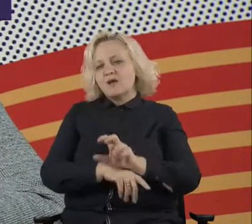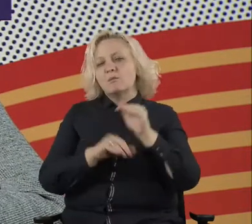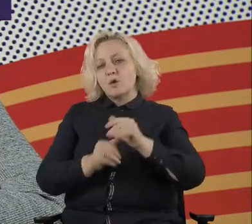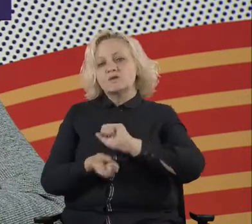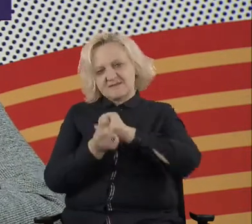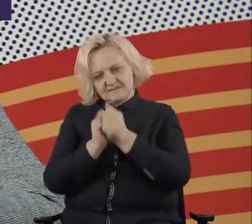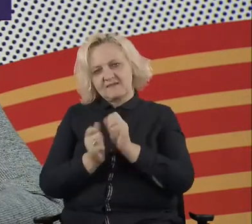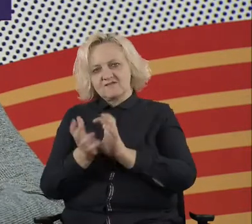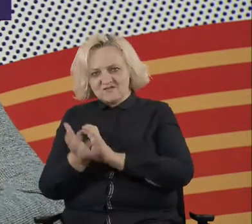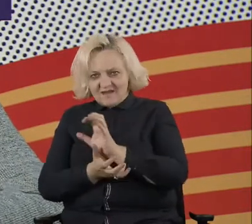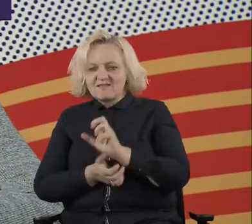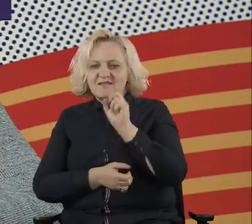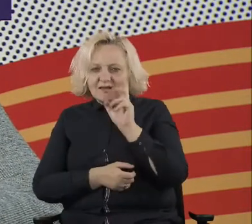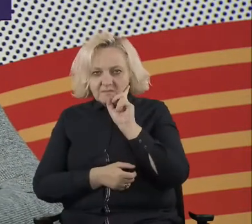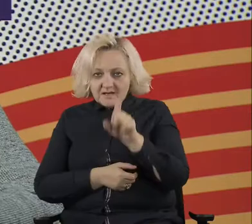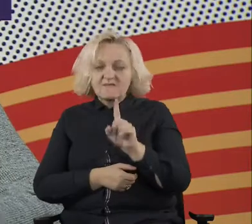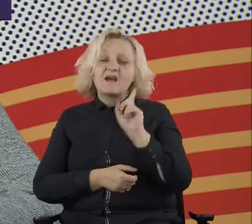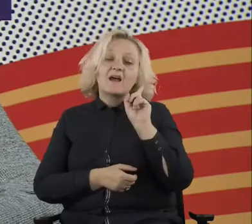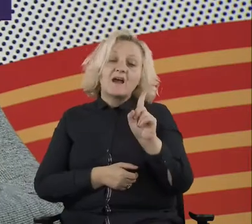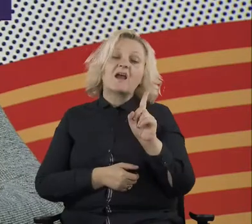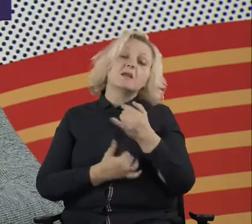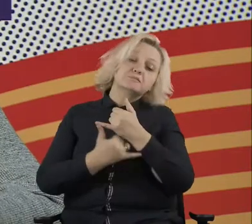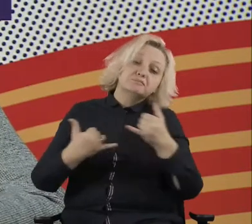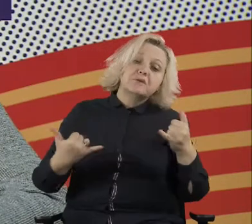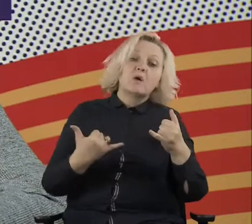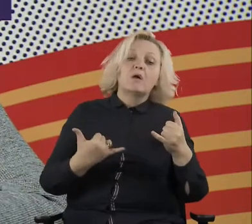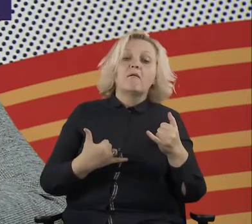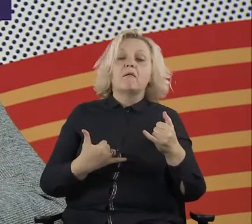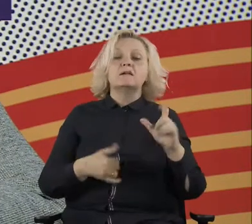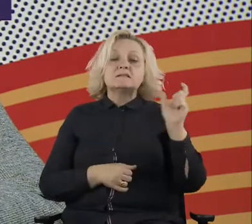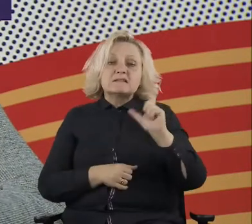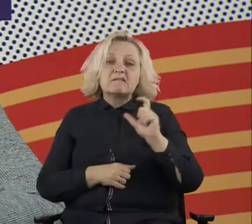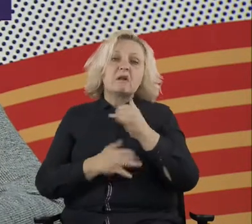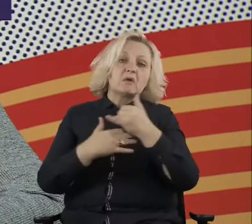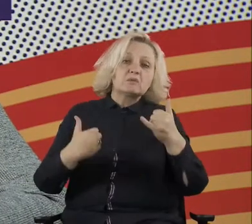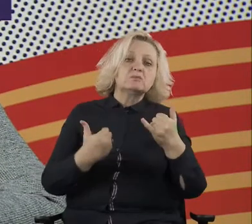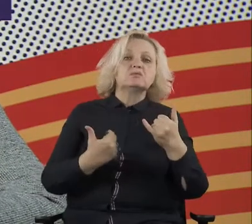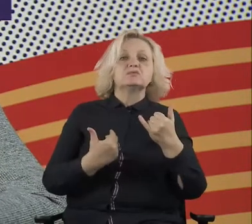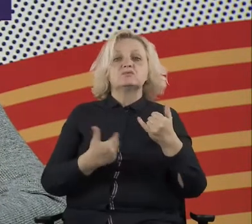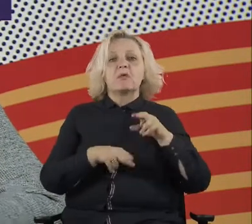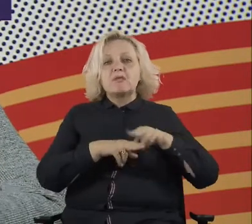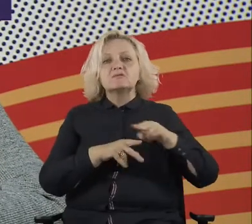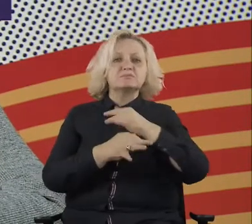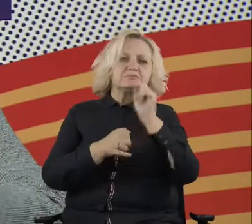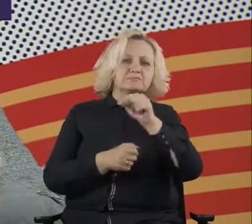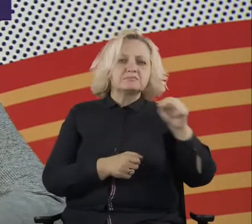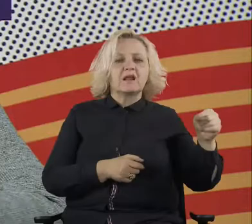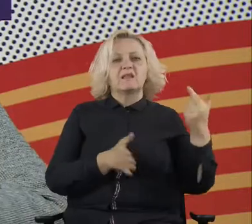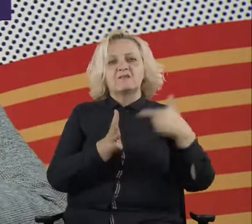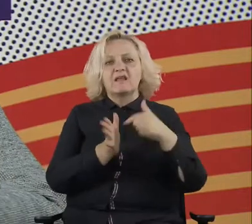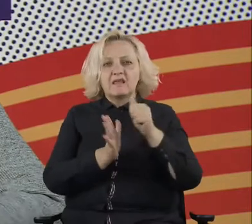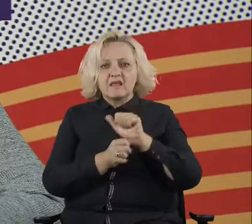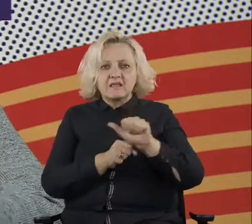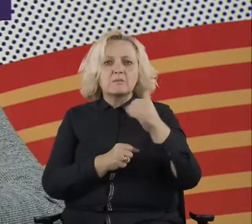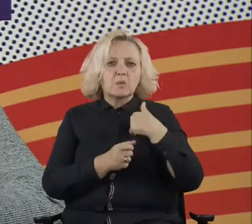were transformative in 2011, uh, during, uh, the uprising in many countries, 2012 occupies,